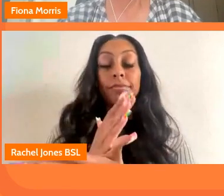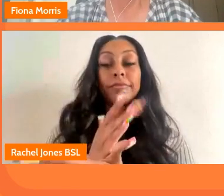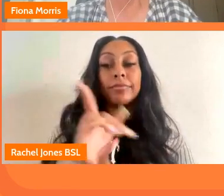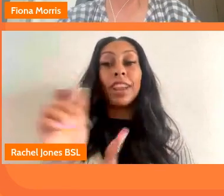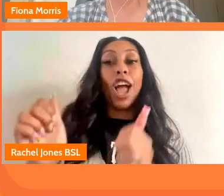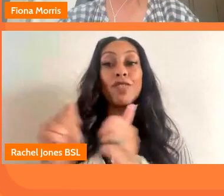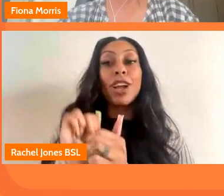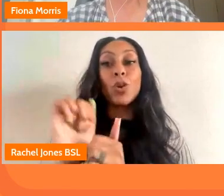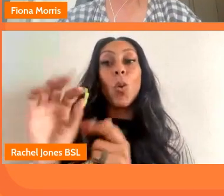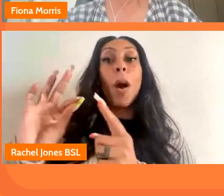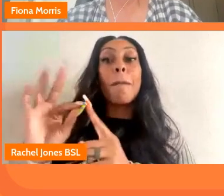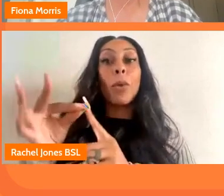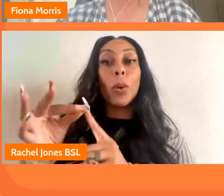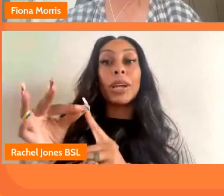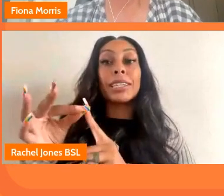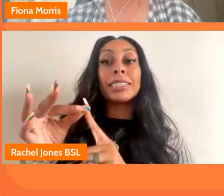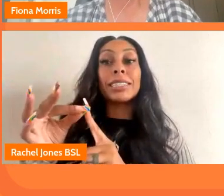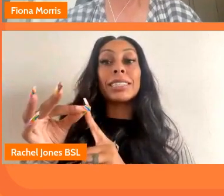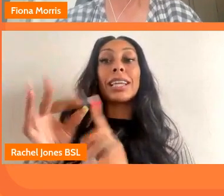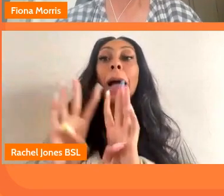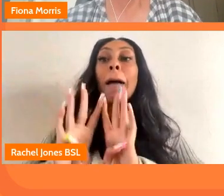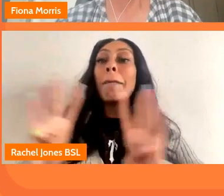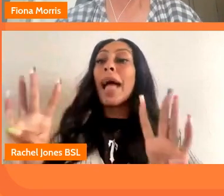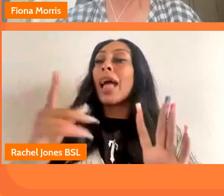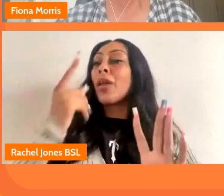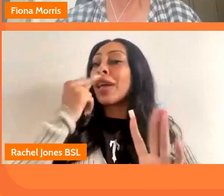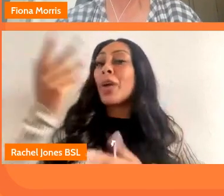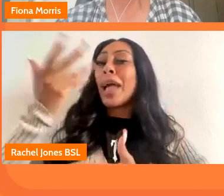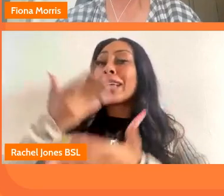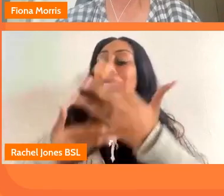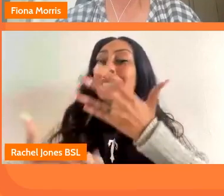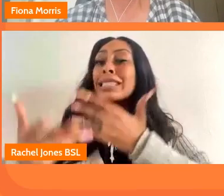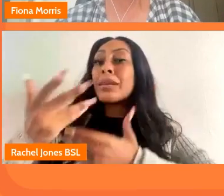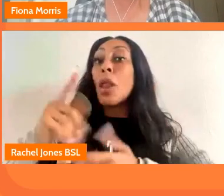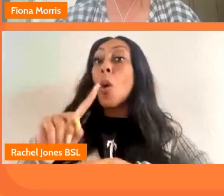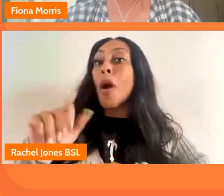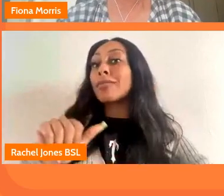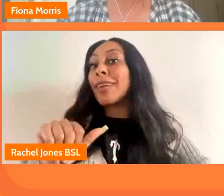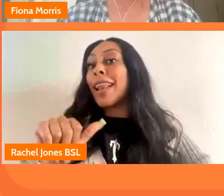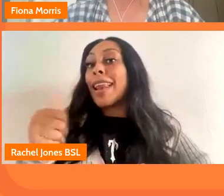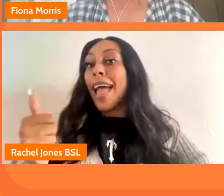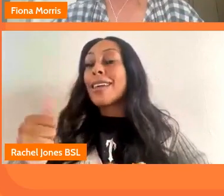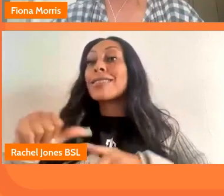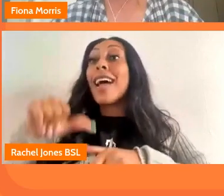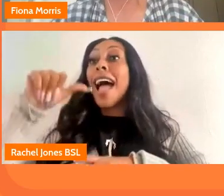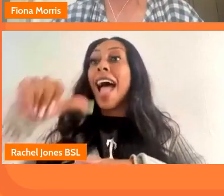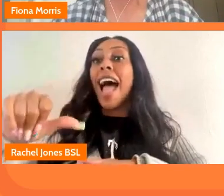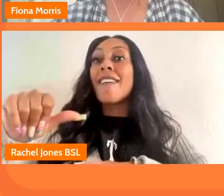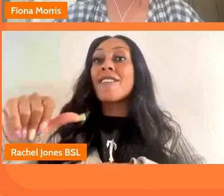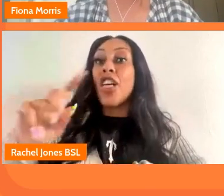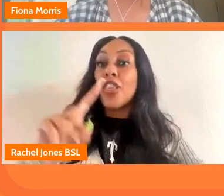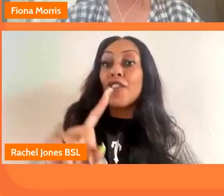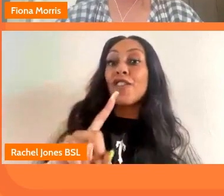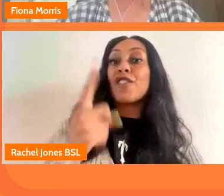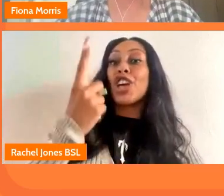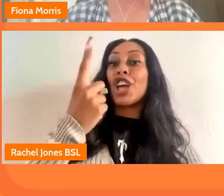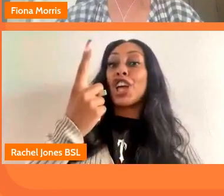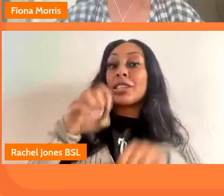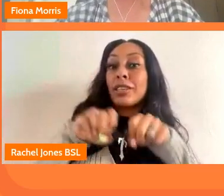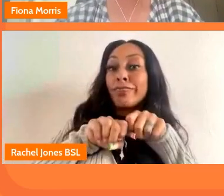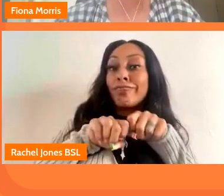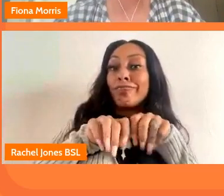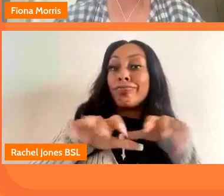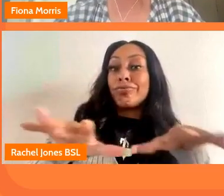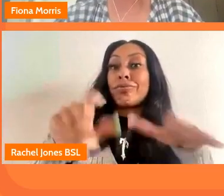point barbara so and the question was would the panel talk a bit more about what next after the first after the emerging project schemes